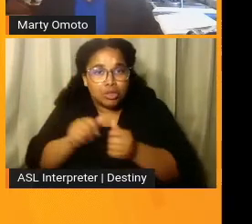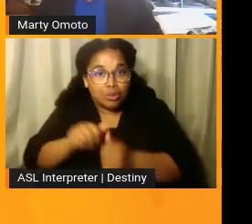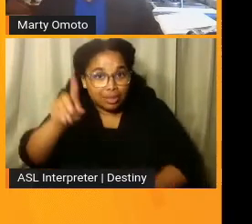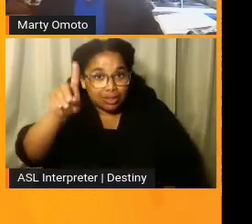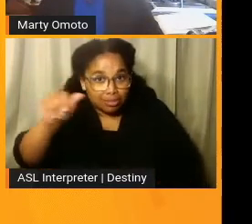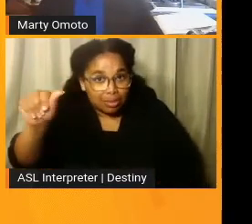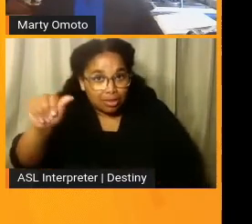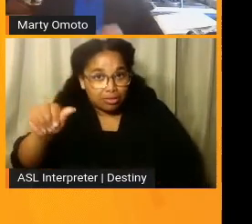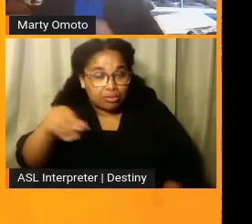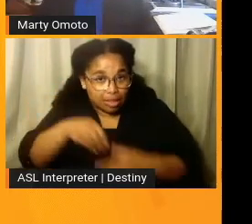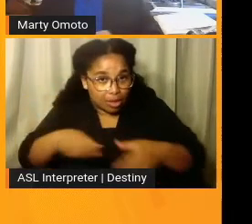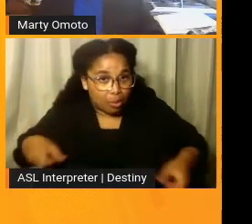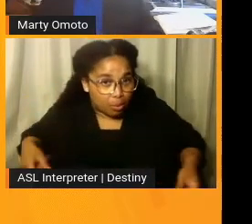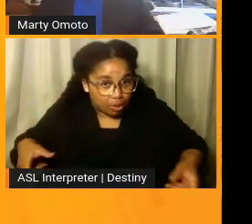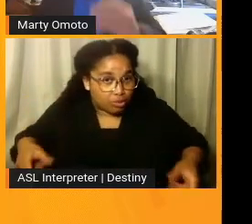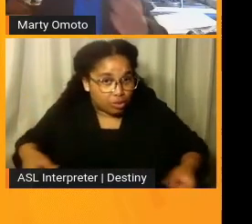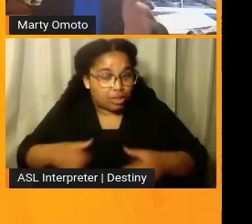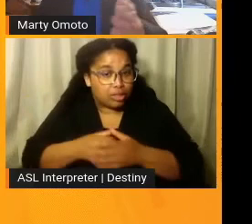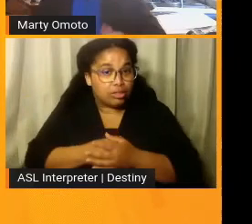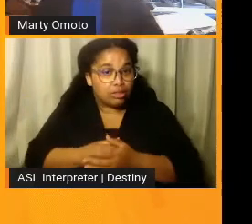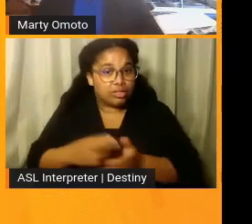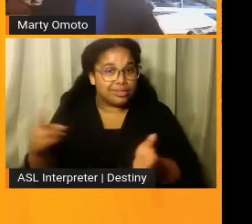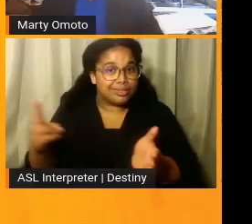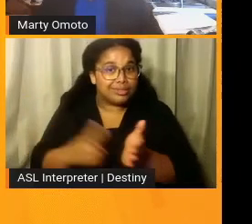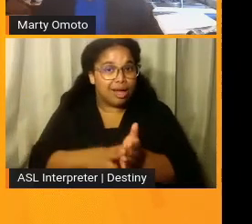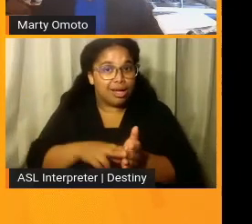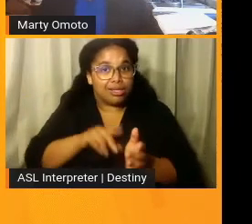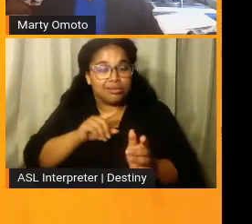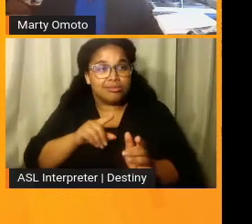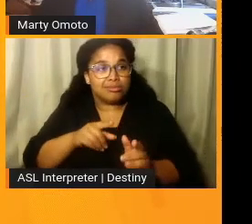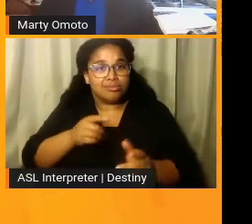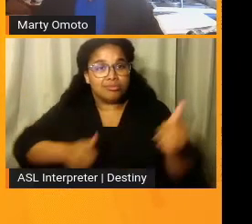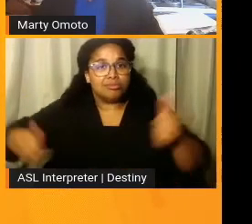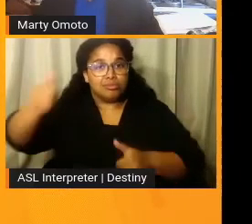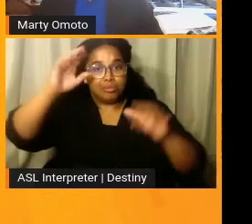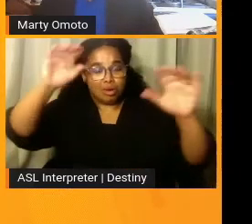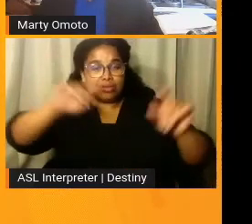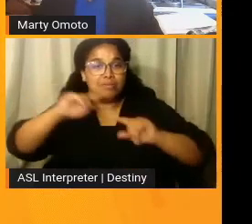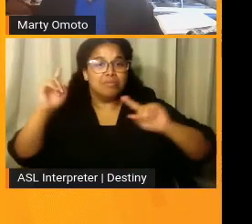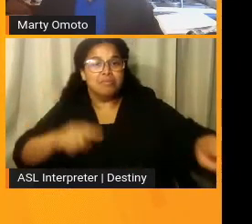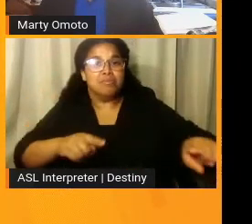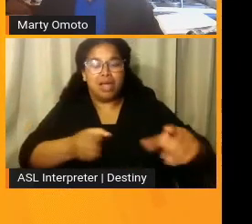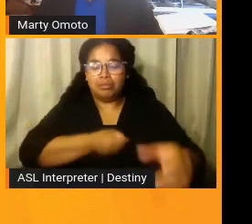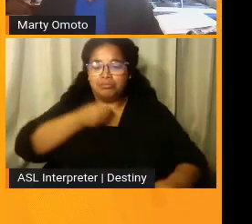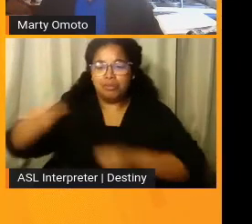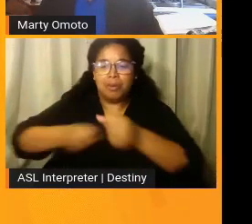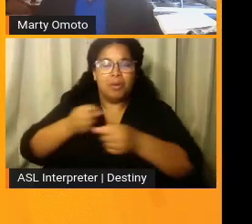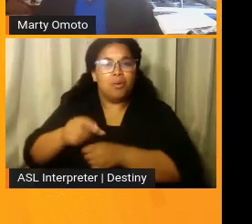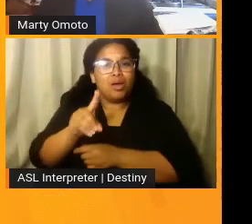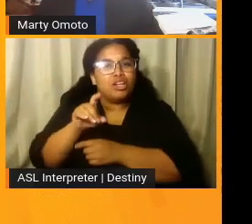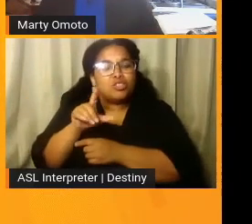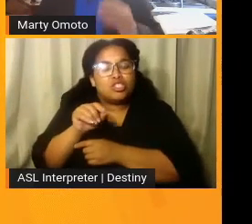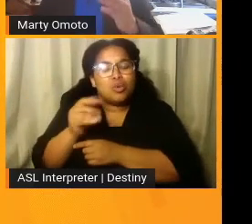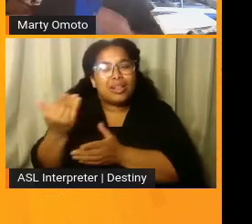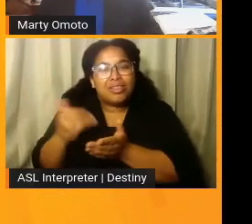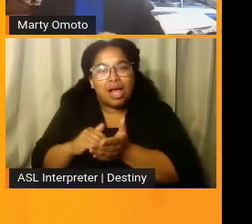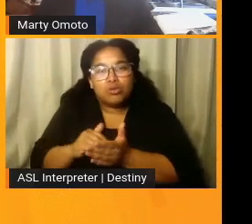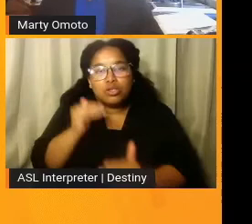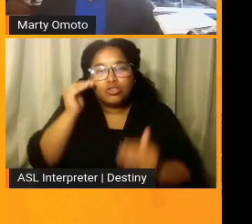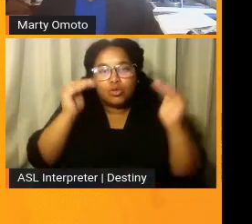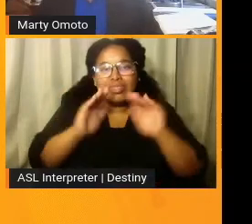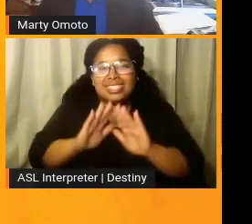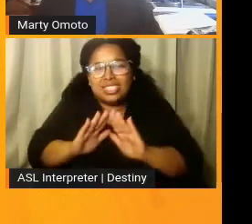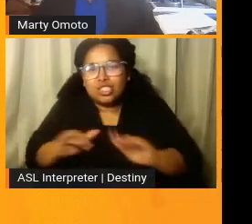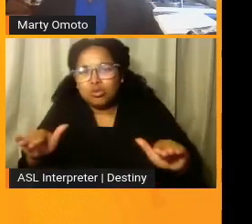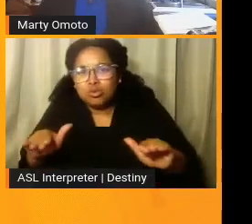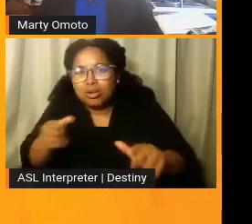in a wheelchair, signed an executive order that put 120,000 children and adults behind